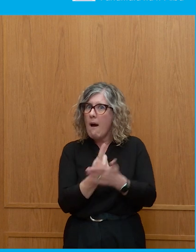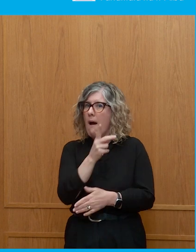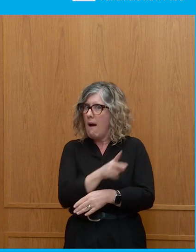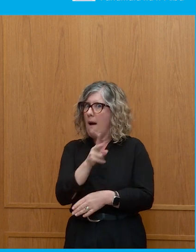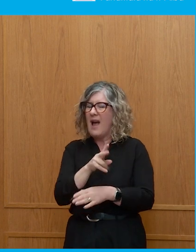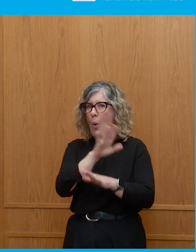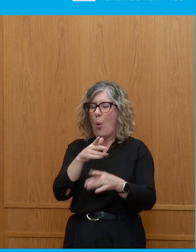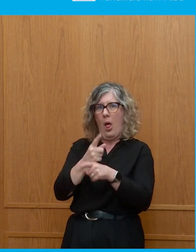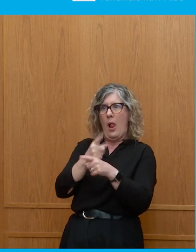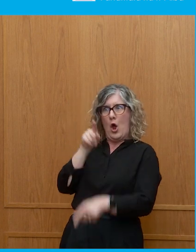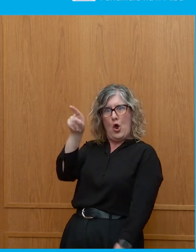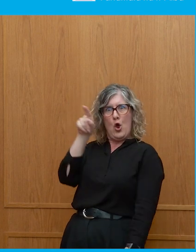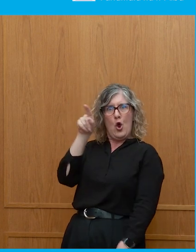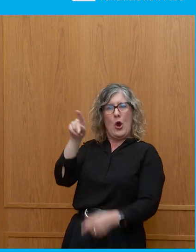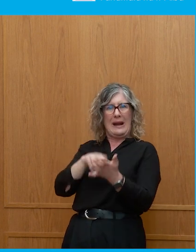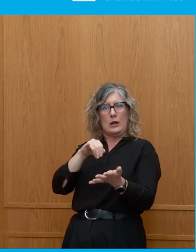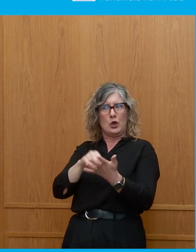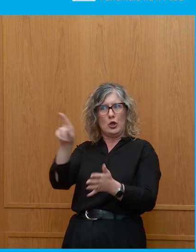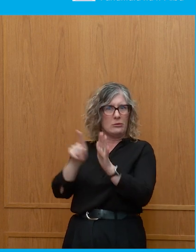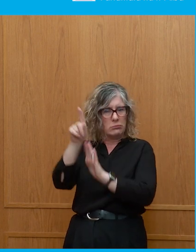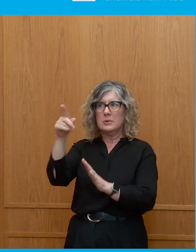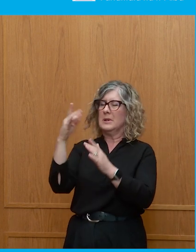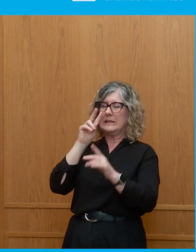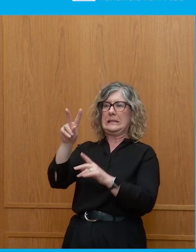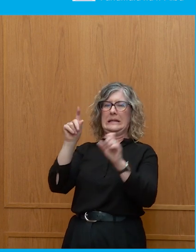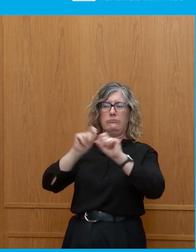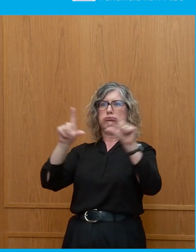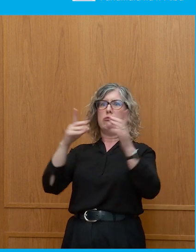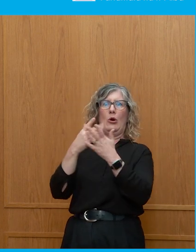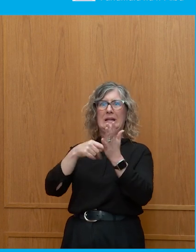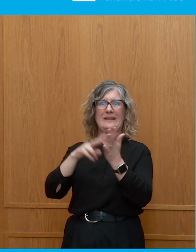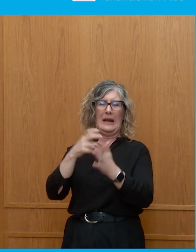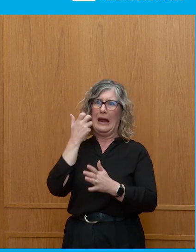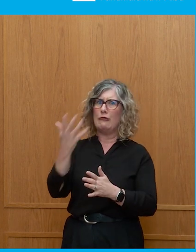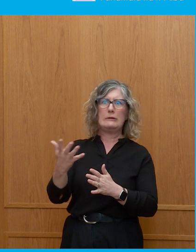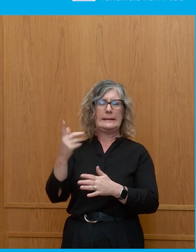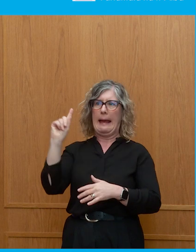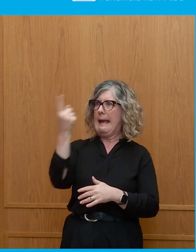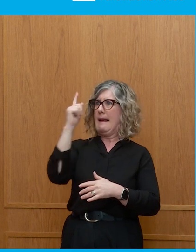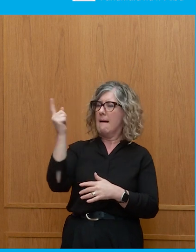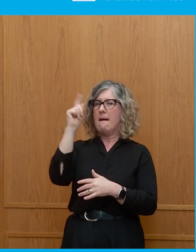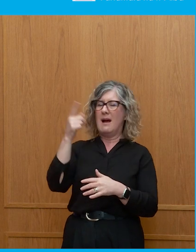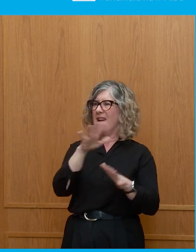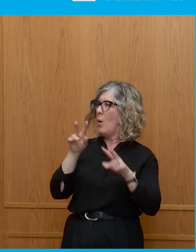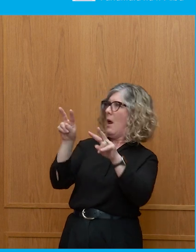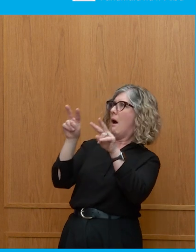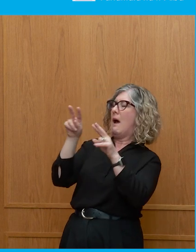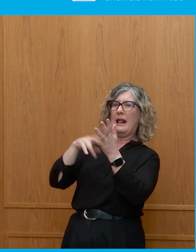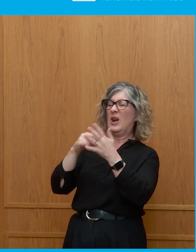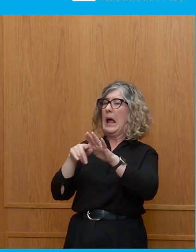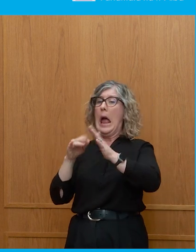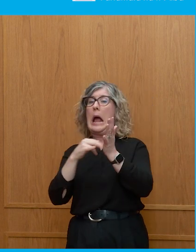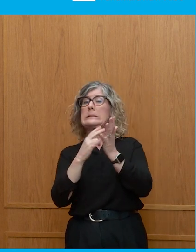her, right? Because she was coming on – she was on our TV screens every day for an hour or whatever. And, yeah, you know,